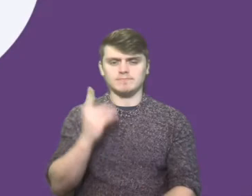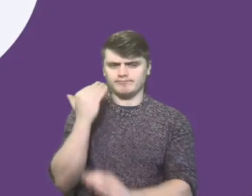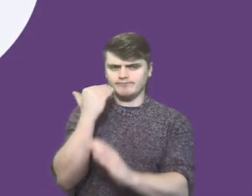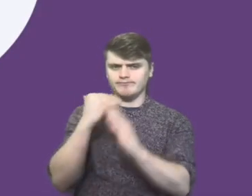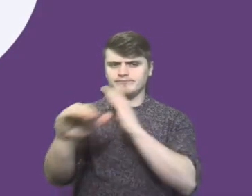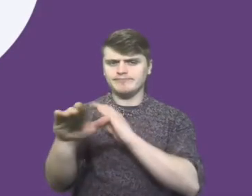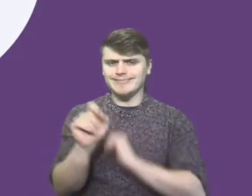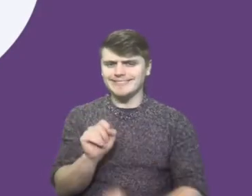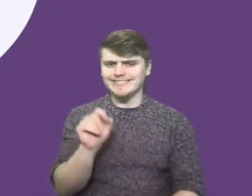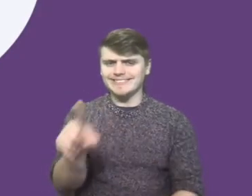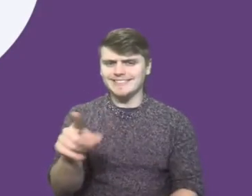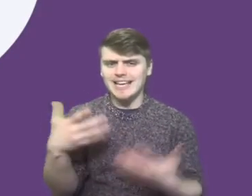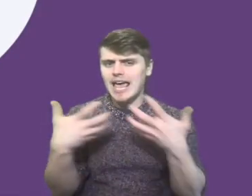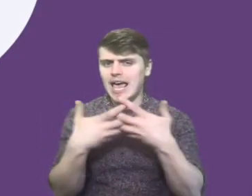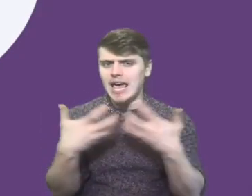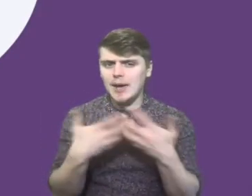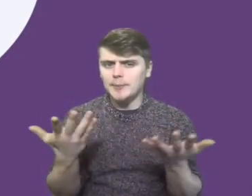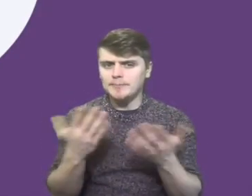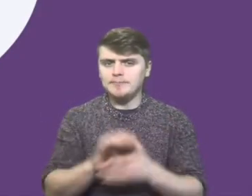Sending Messages